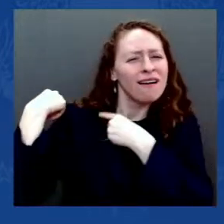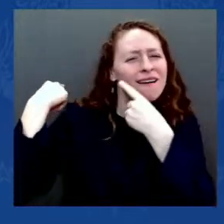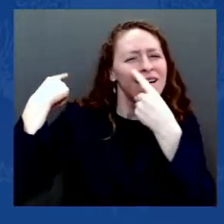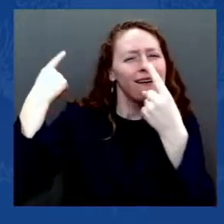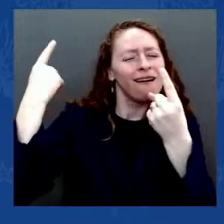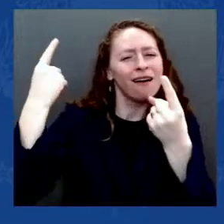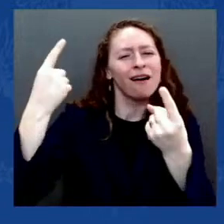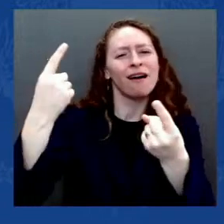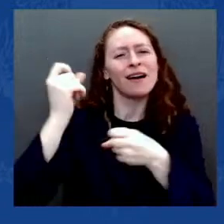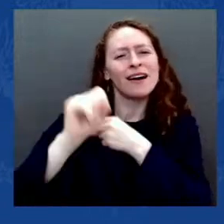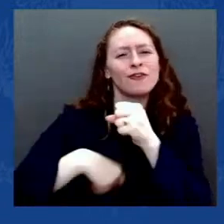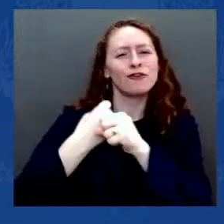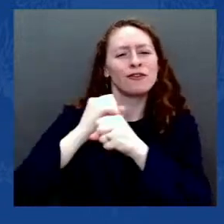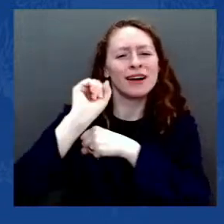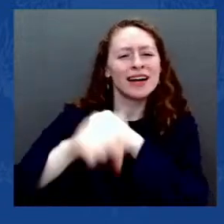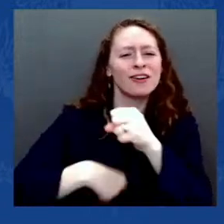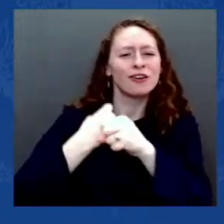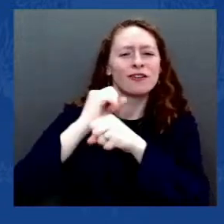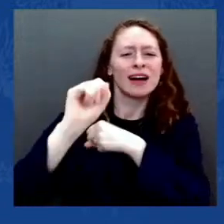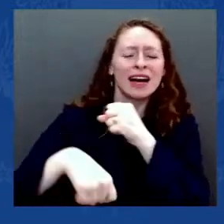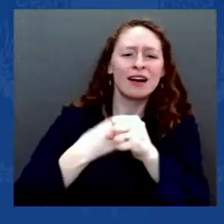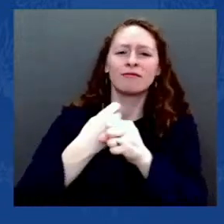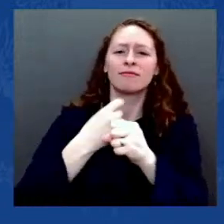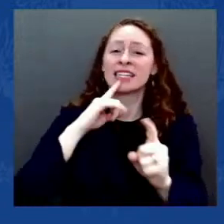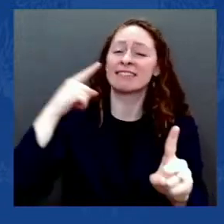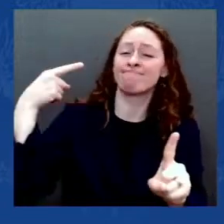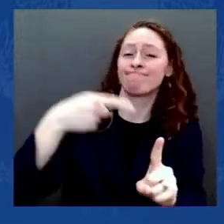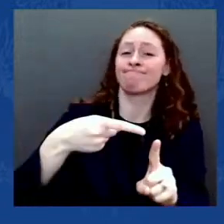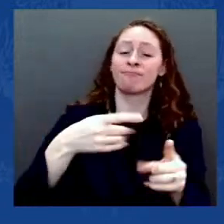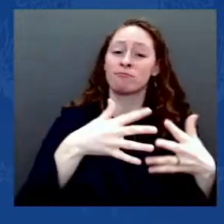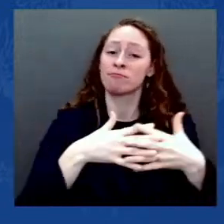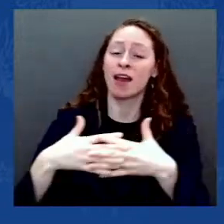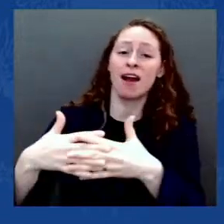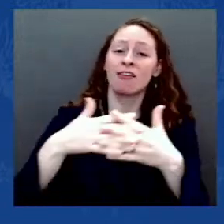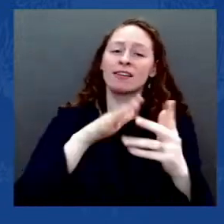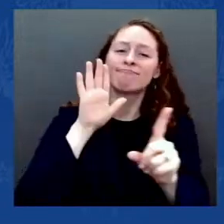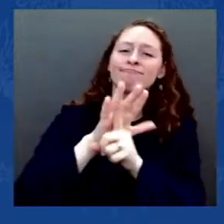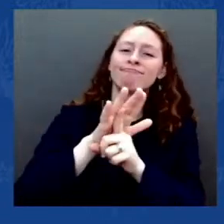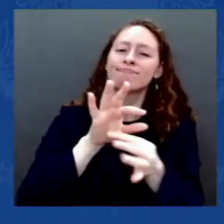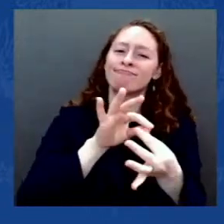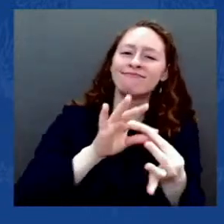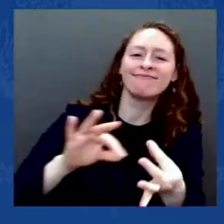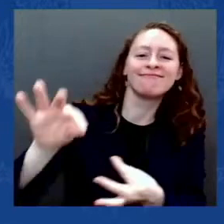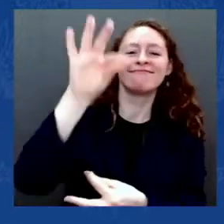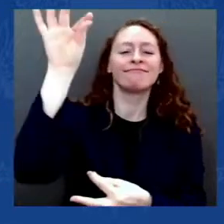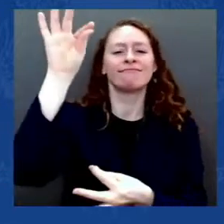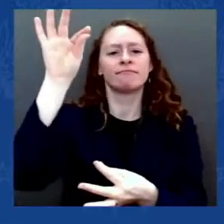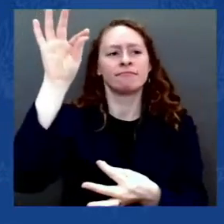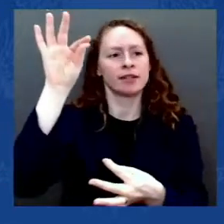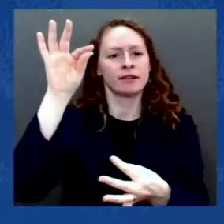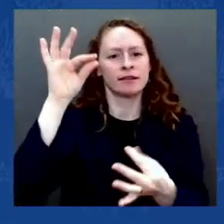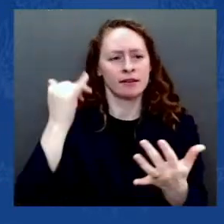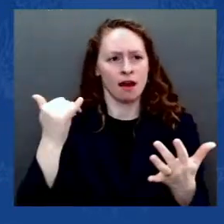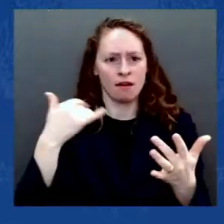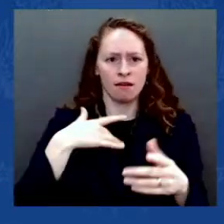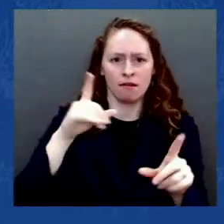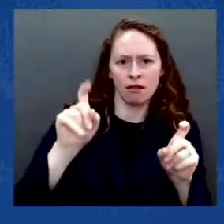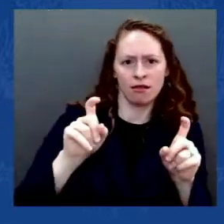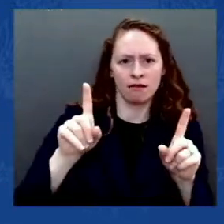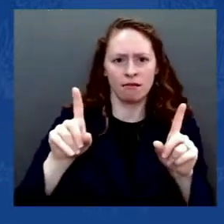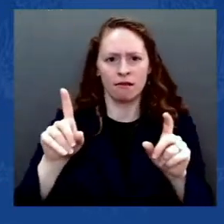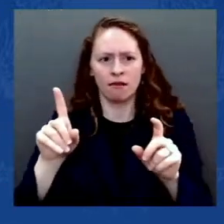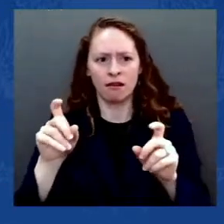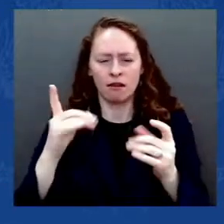The answer to whether we will meet that test resides where it always has resided in our country,